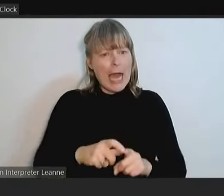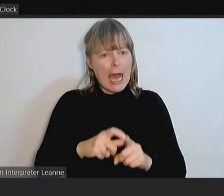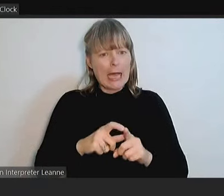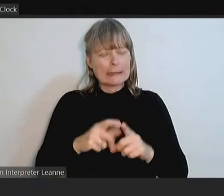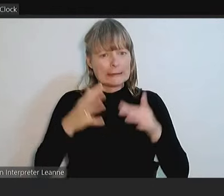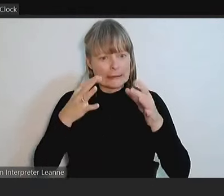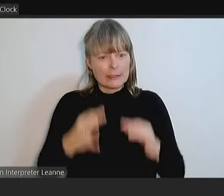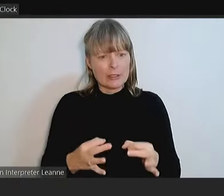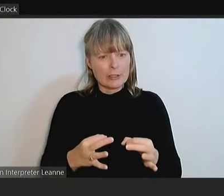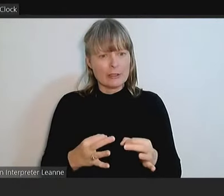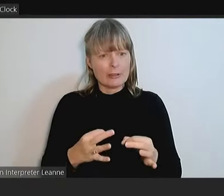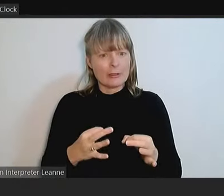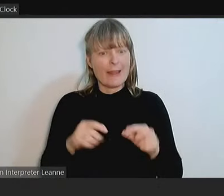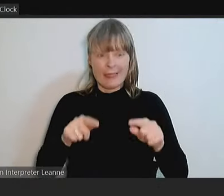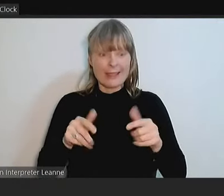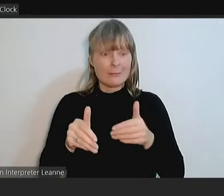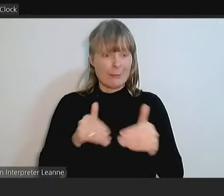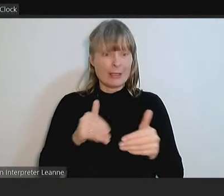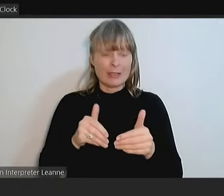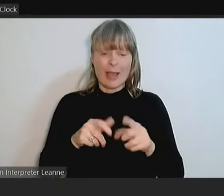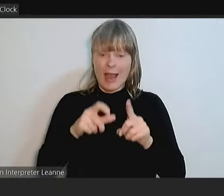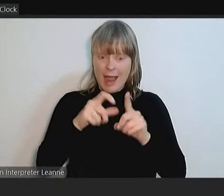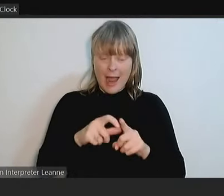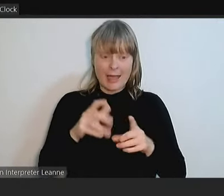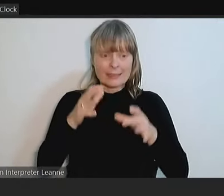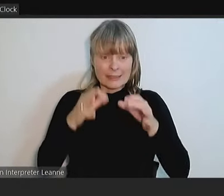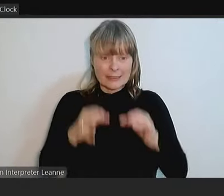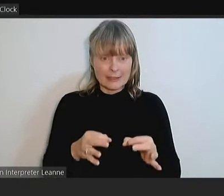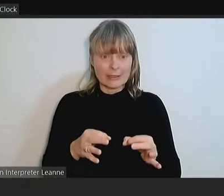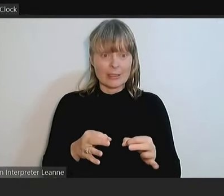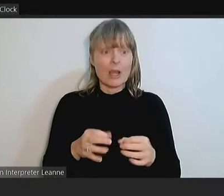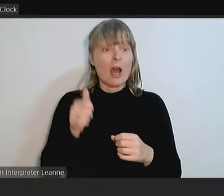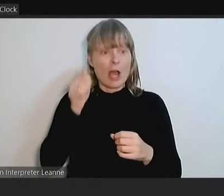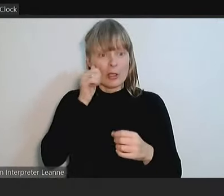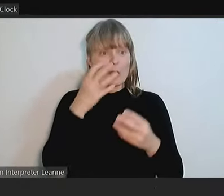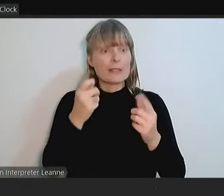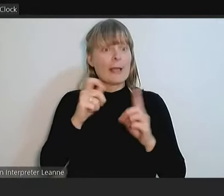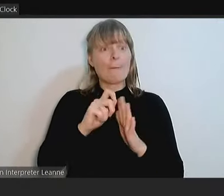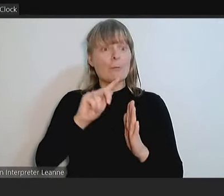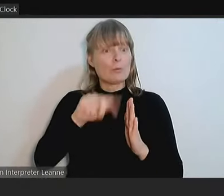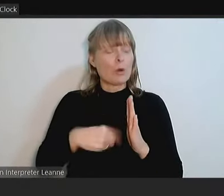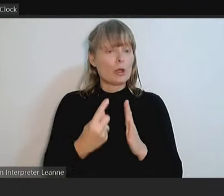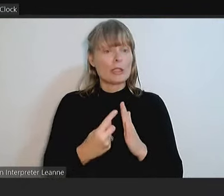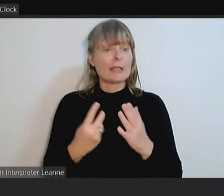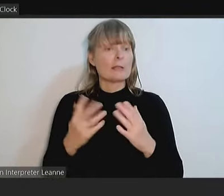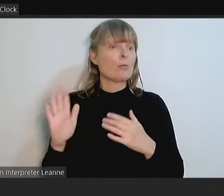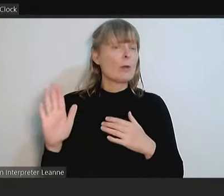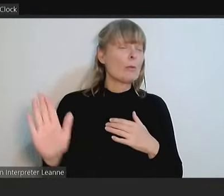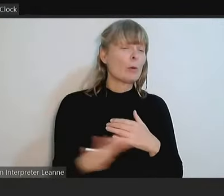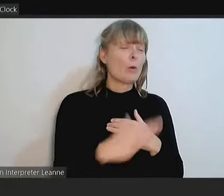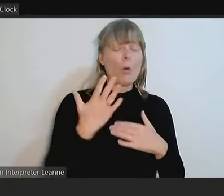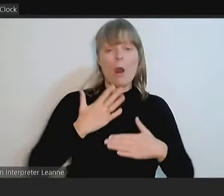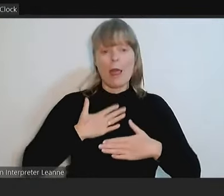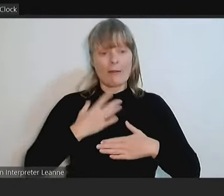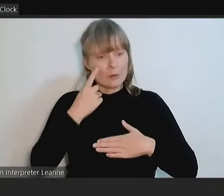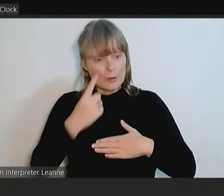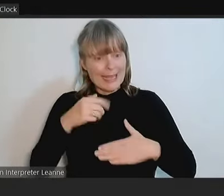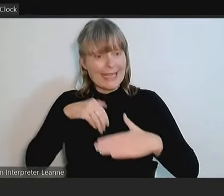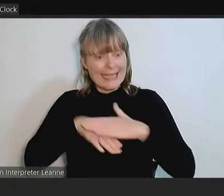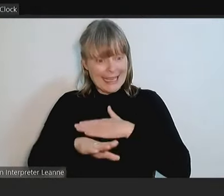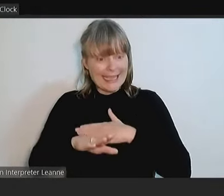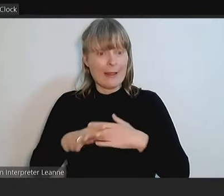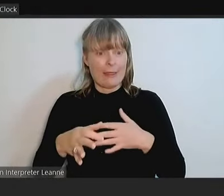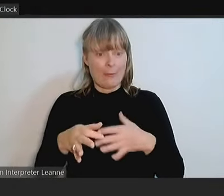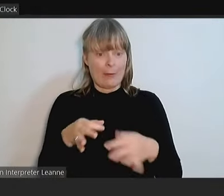that there are projects and things that every councillor here would like to see in this budget that aren't there. For me personally, I've got a very strong